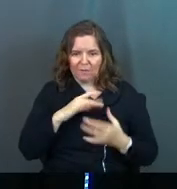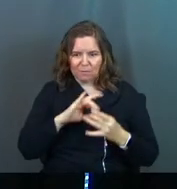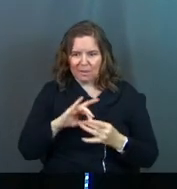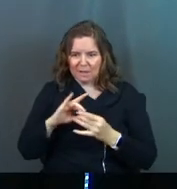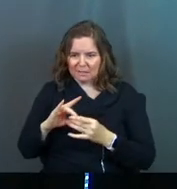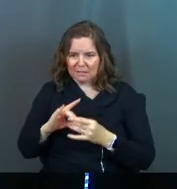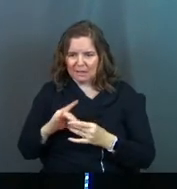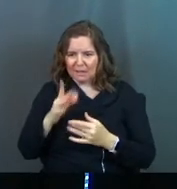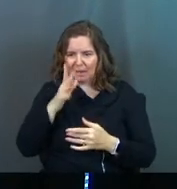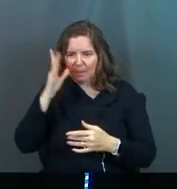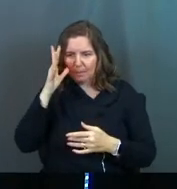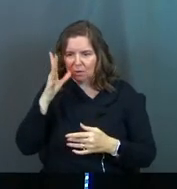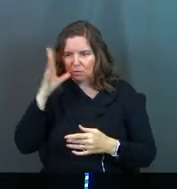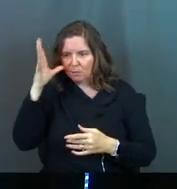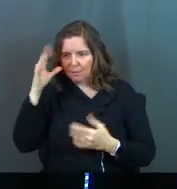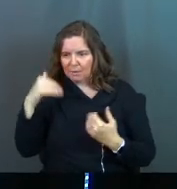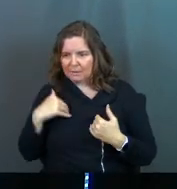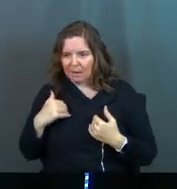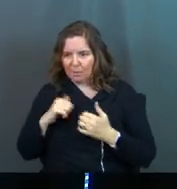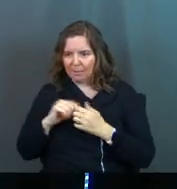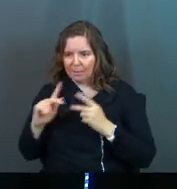relationships our parents and grandparents did.